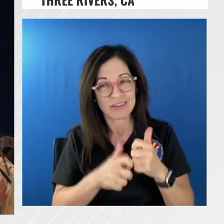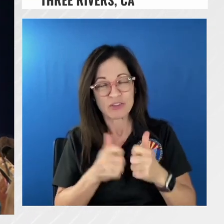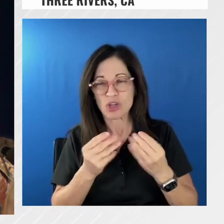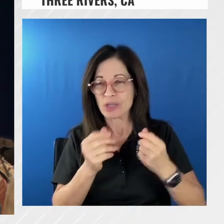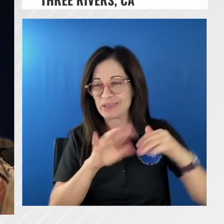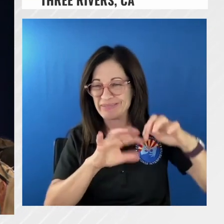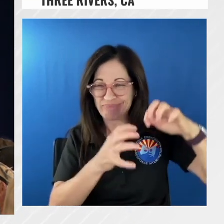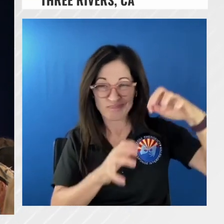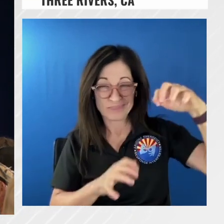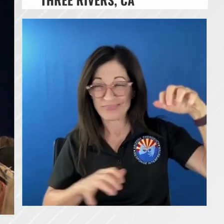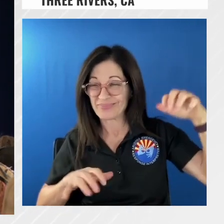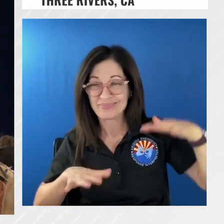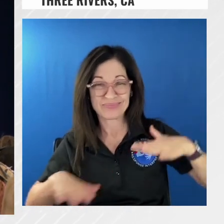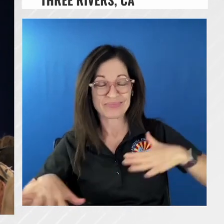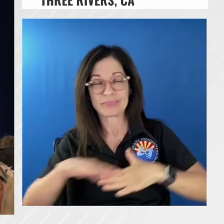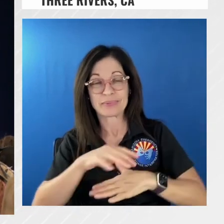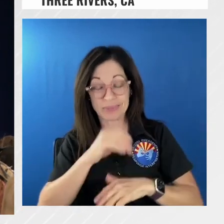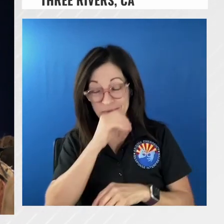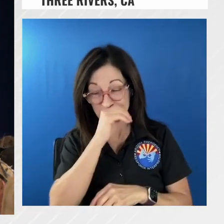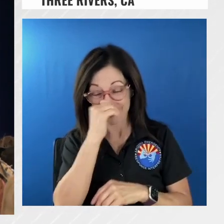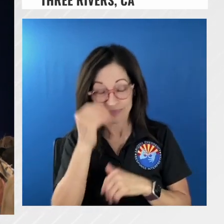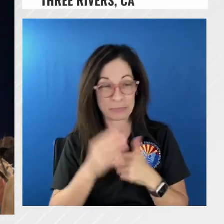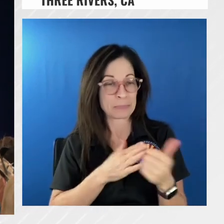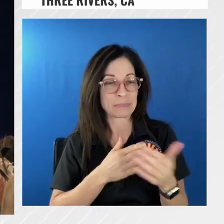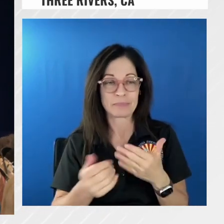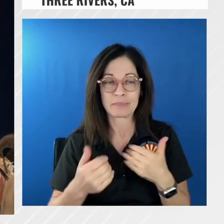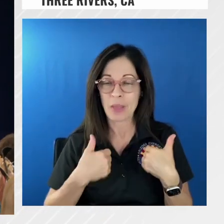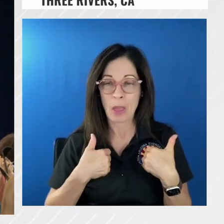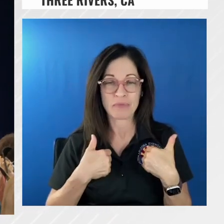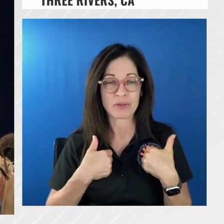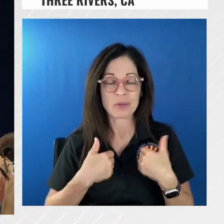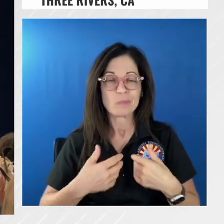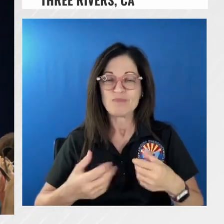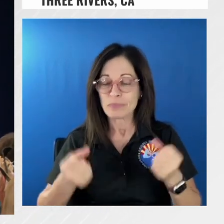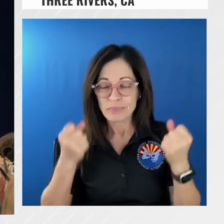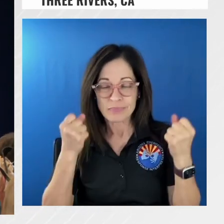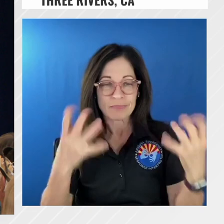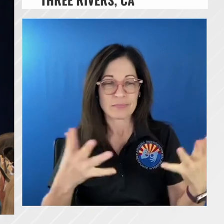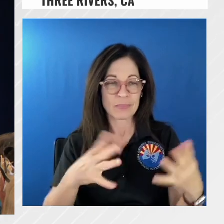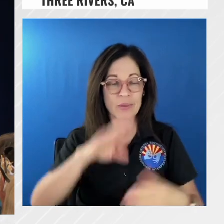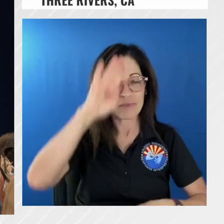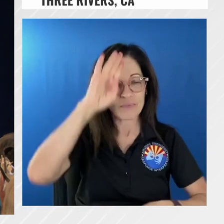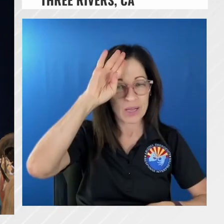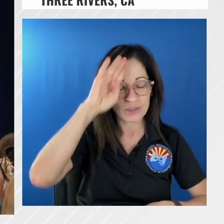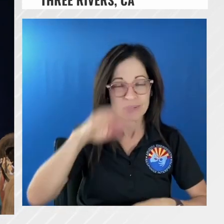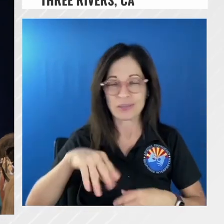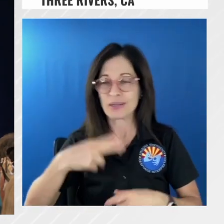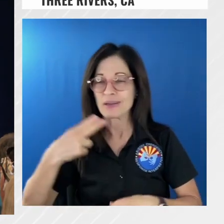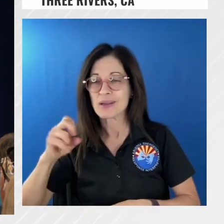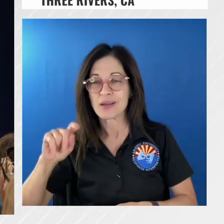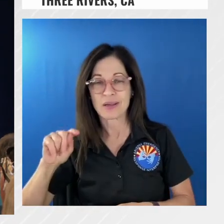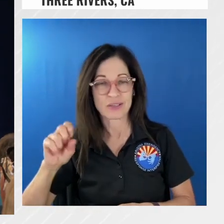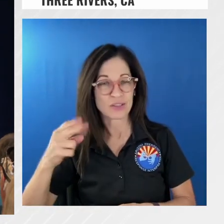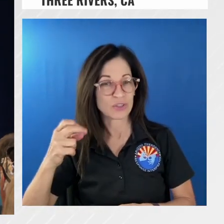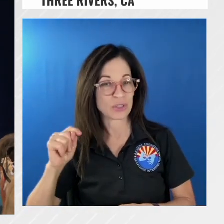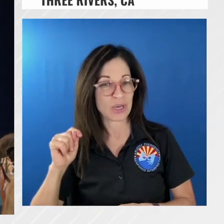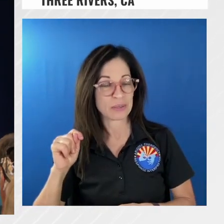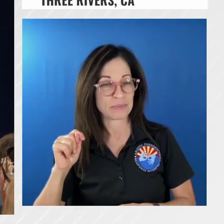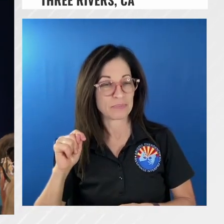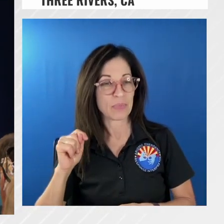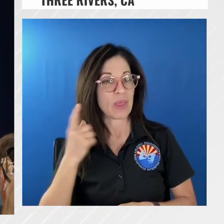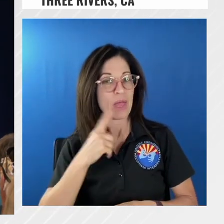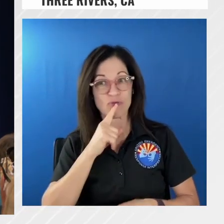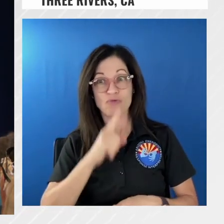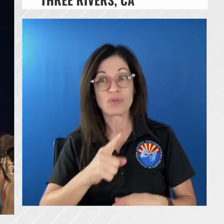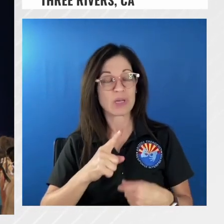so we that with even with the heavy load of crews and hot shot crews um and the really heavy air